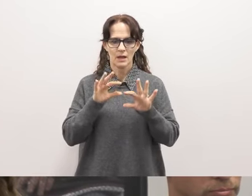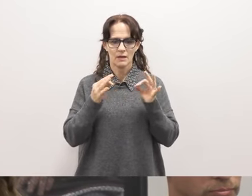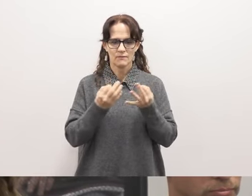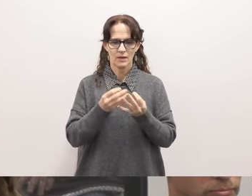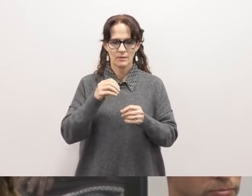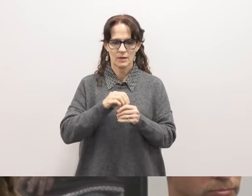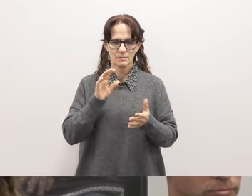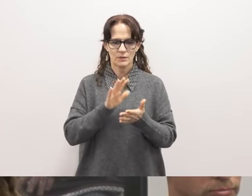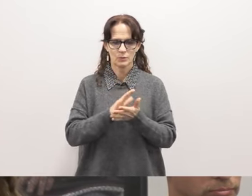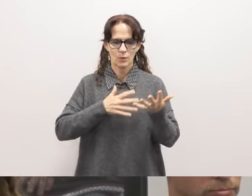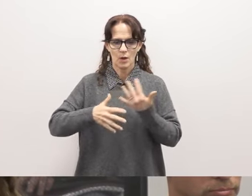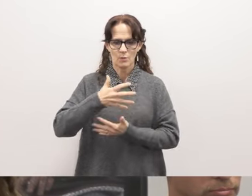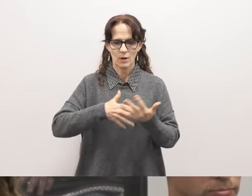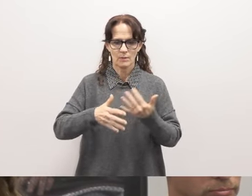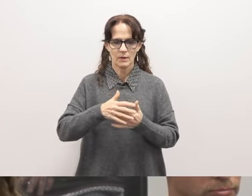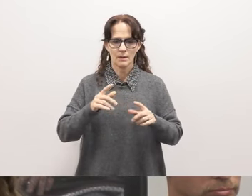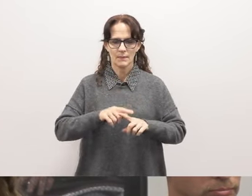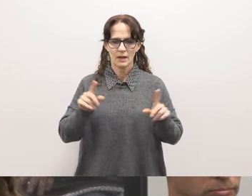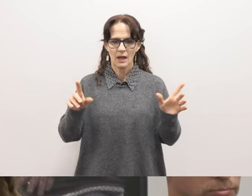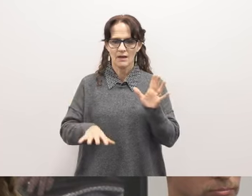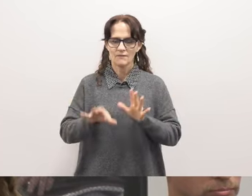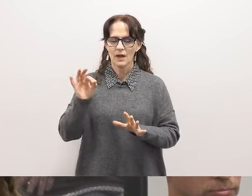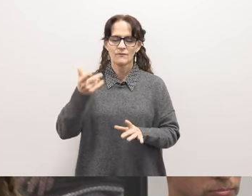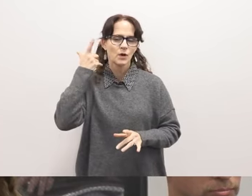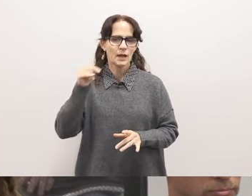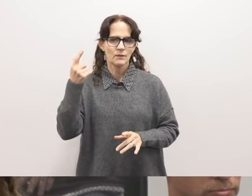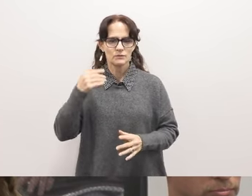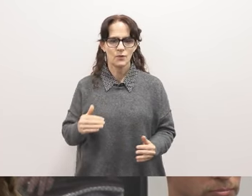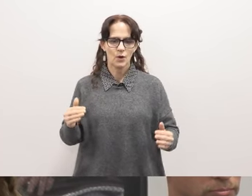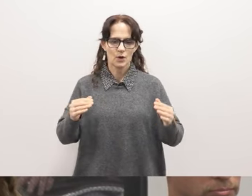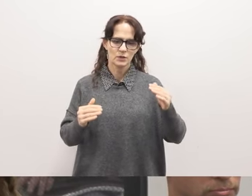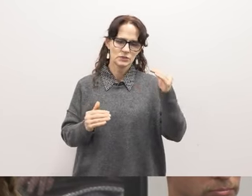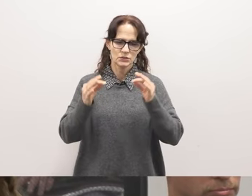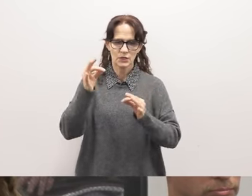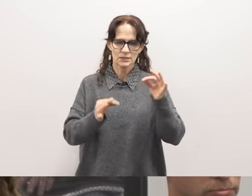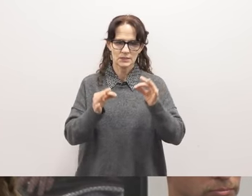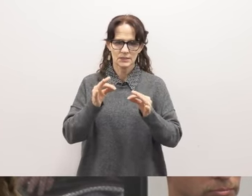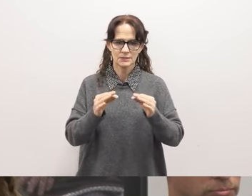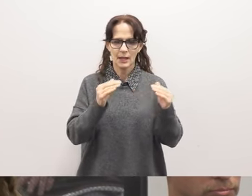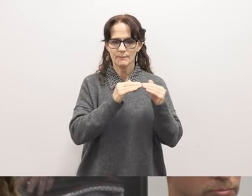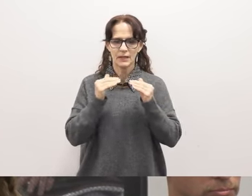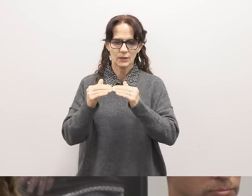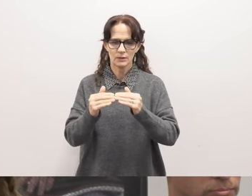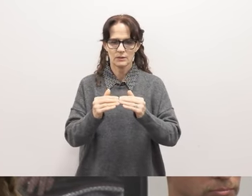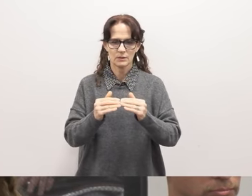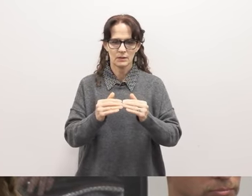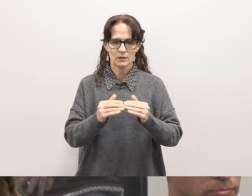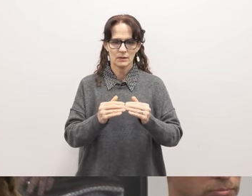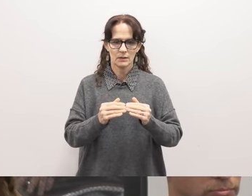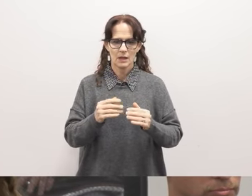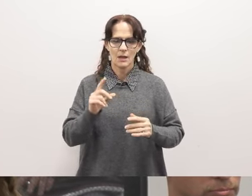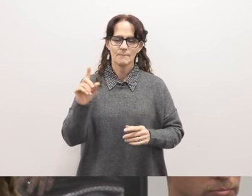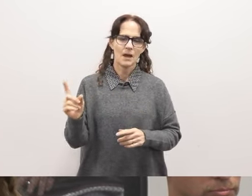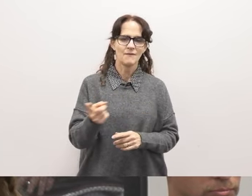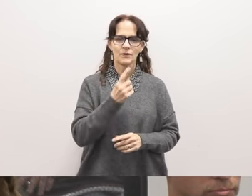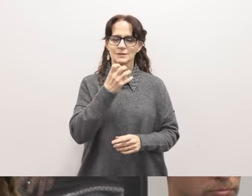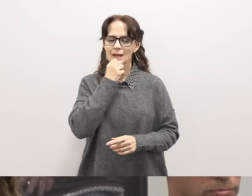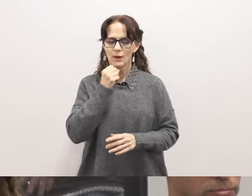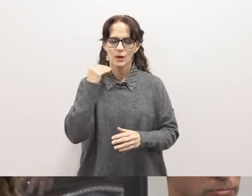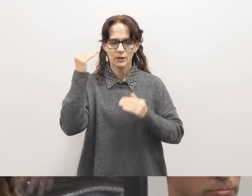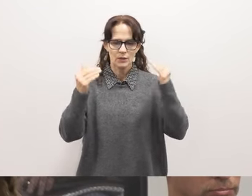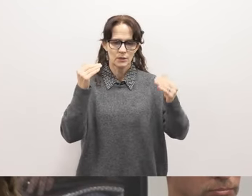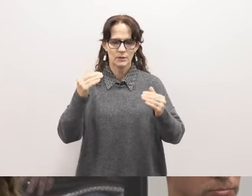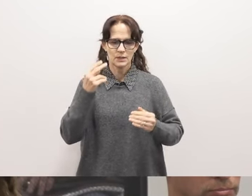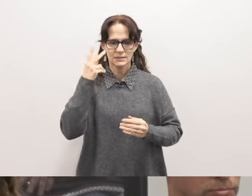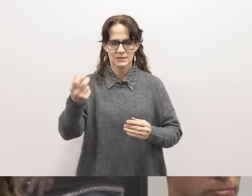school around me. But I found it at Californians for Justice among other peers, and I also found my first caring adult there, someone who helped me